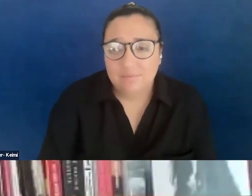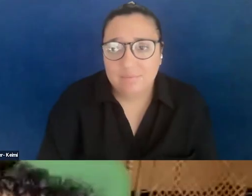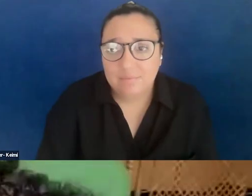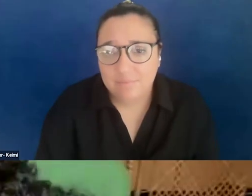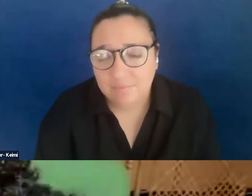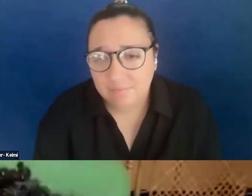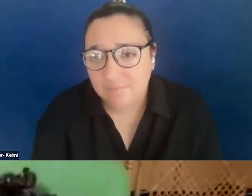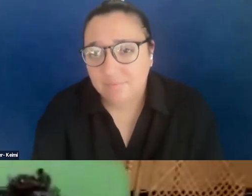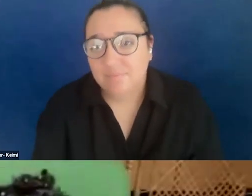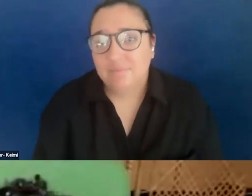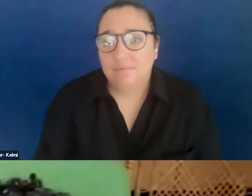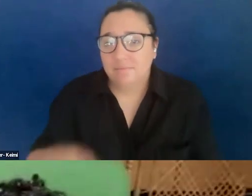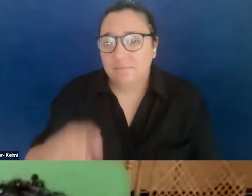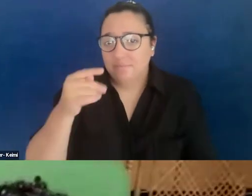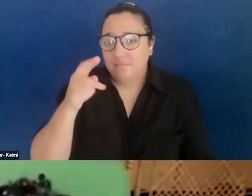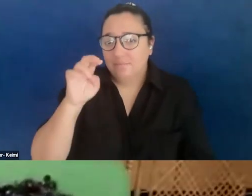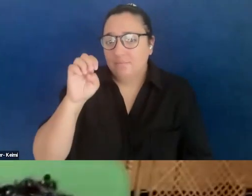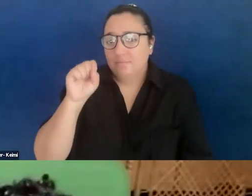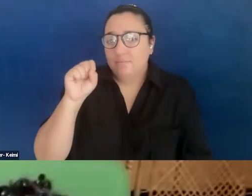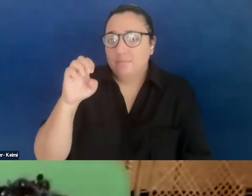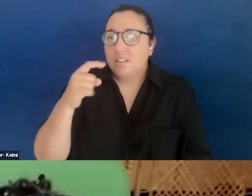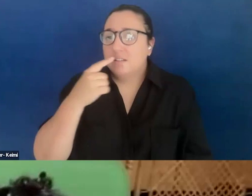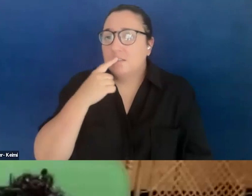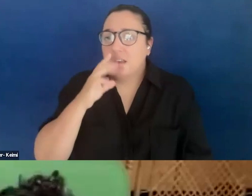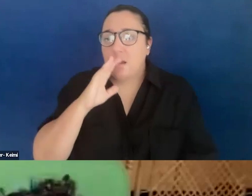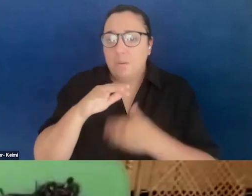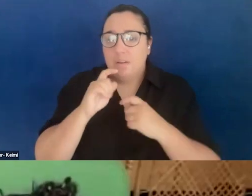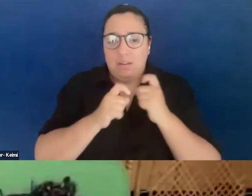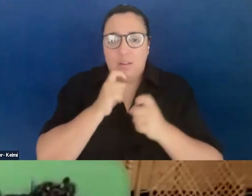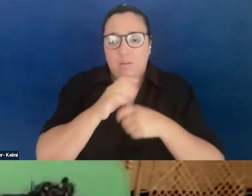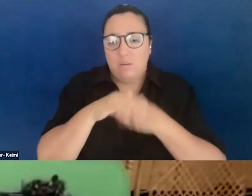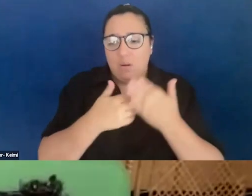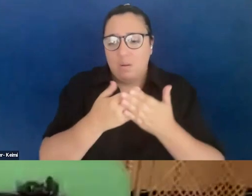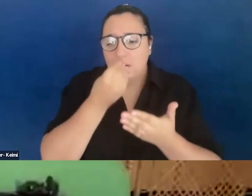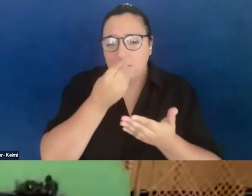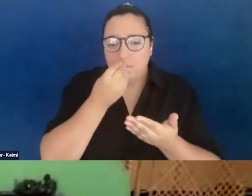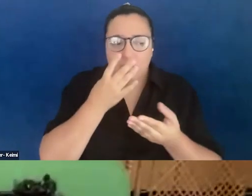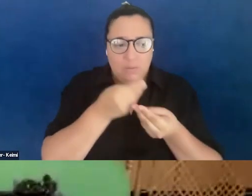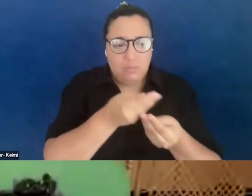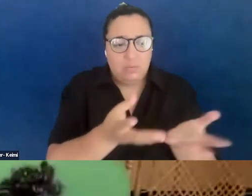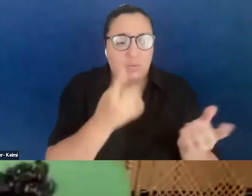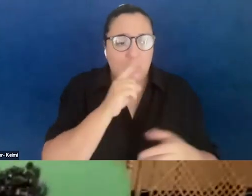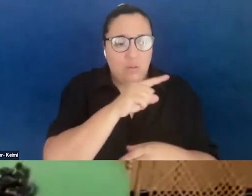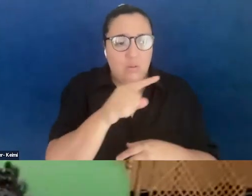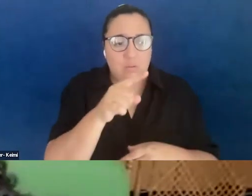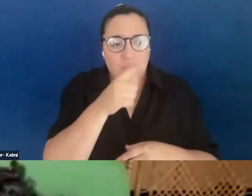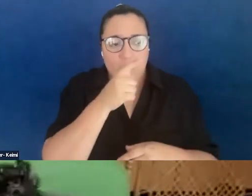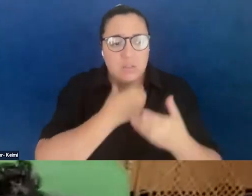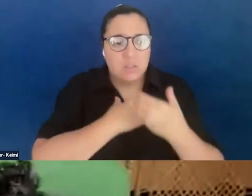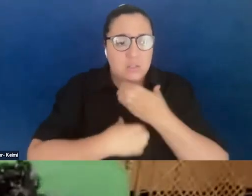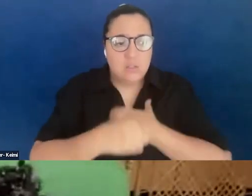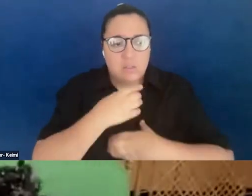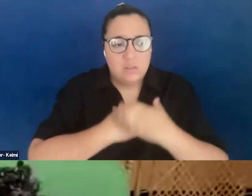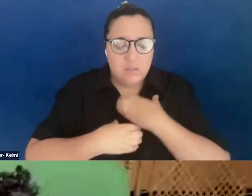Therese says, I would give all my food to the families of Gaza who are starving. There is so much guilt I